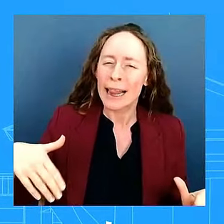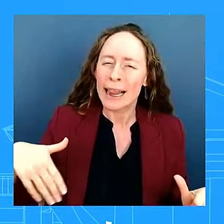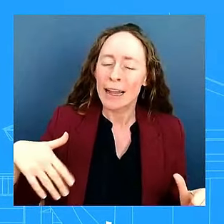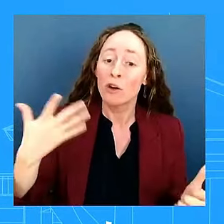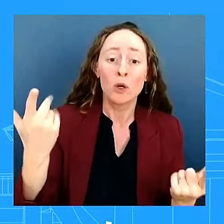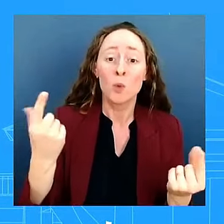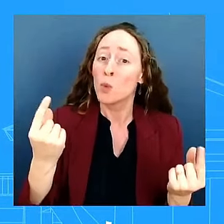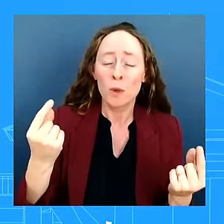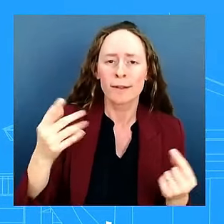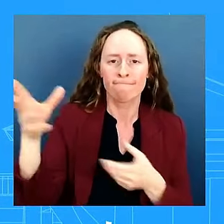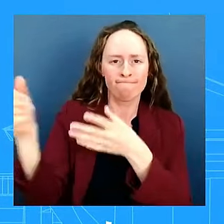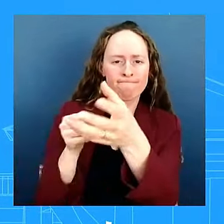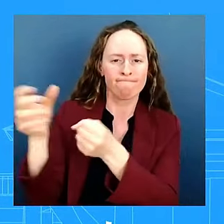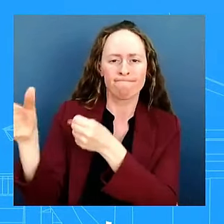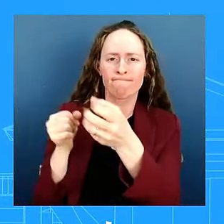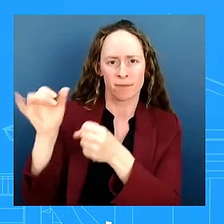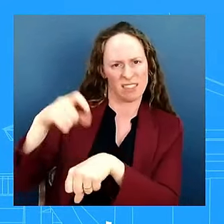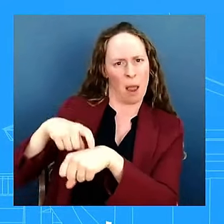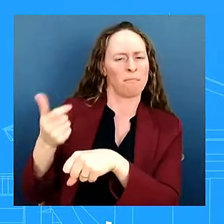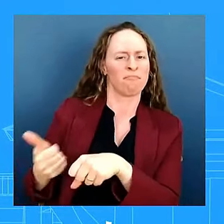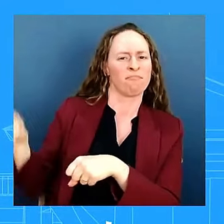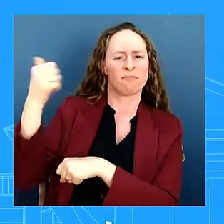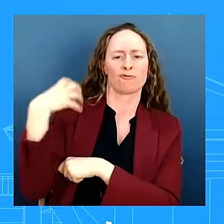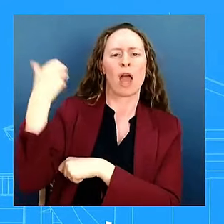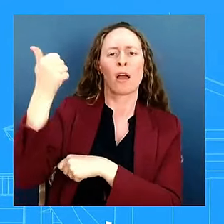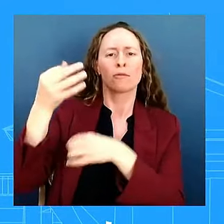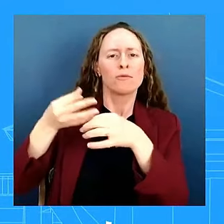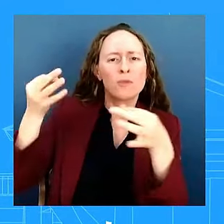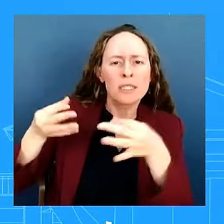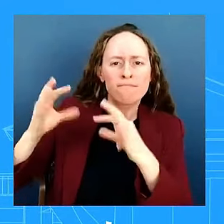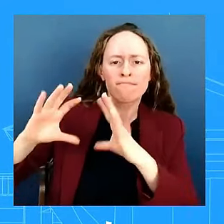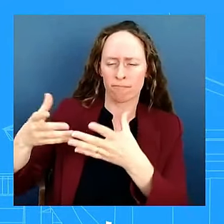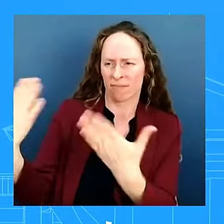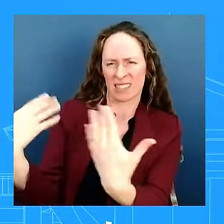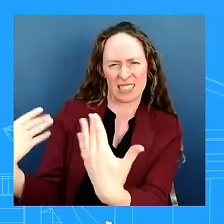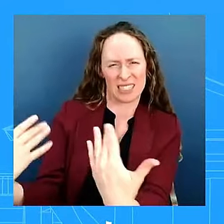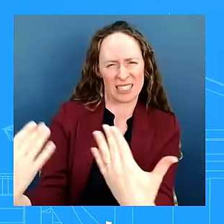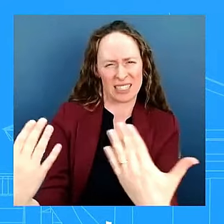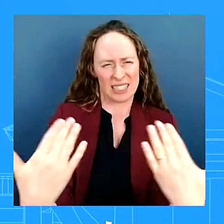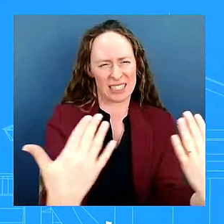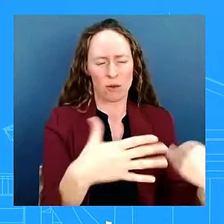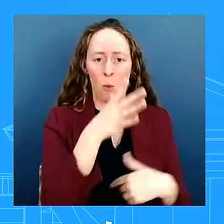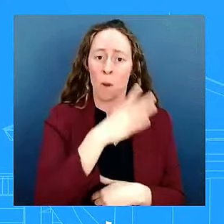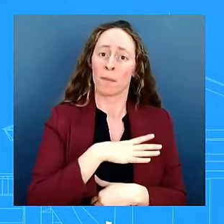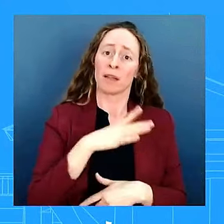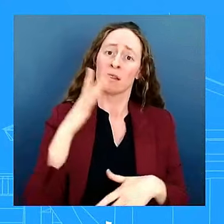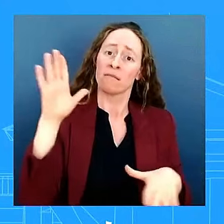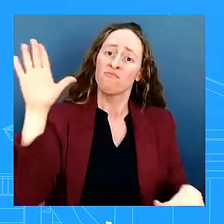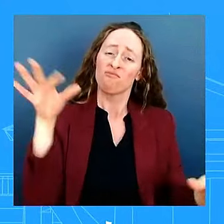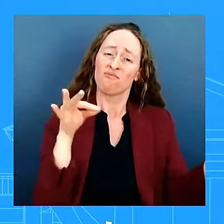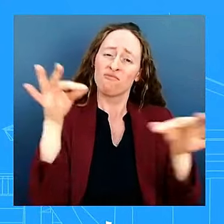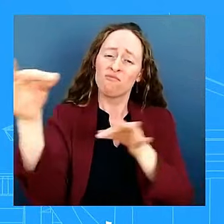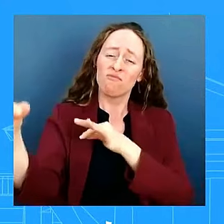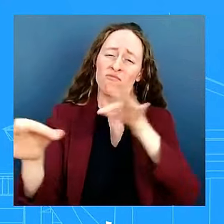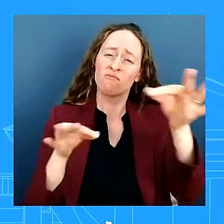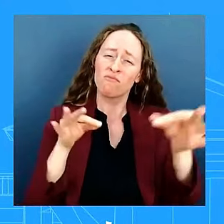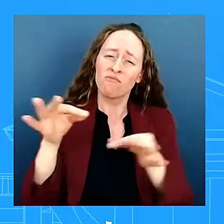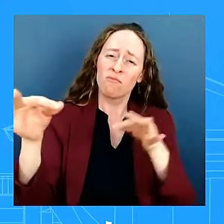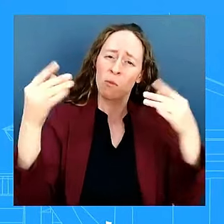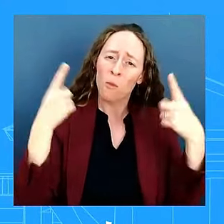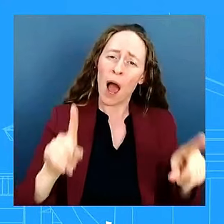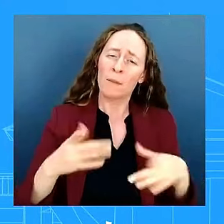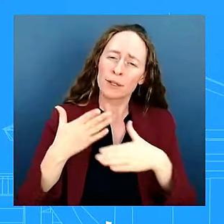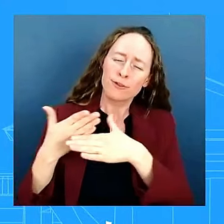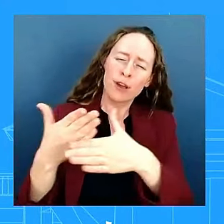on violence against women where courageous survivors shared stories of horrific horrific